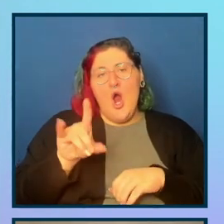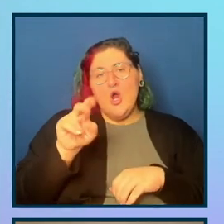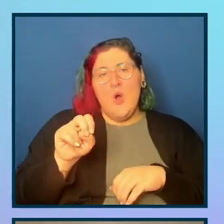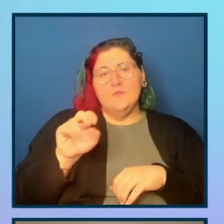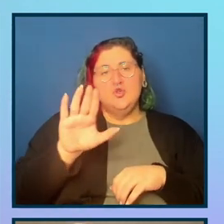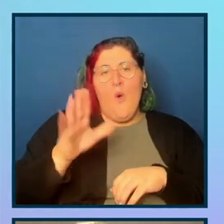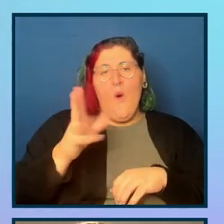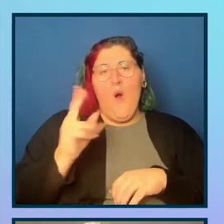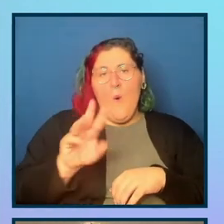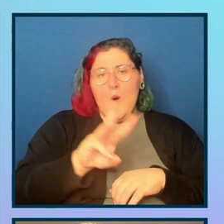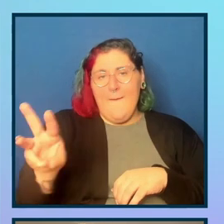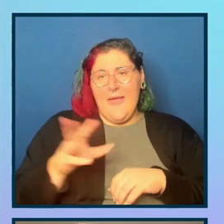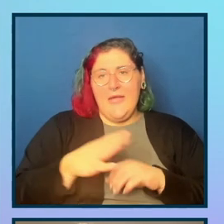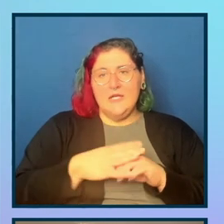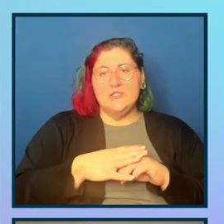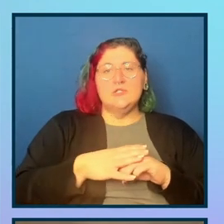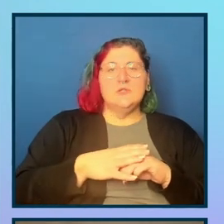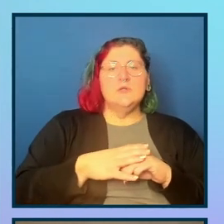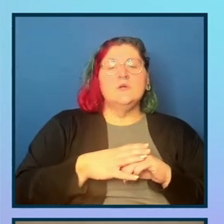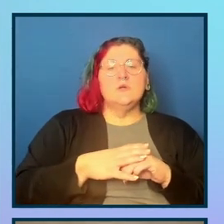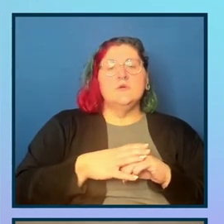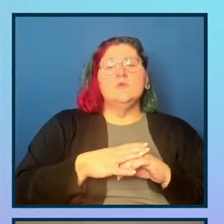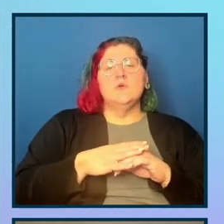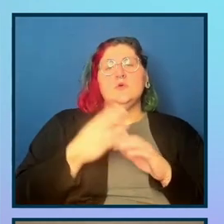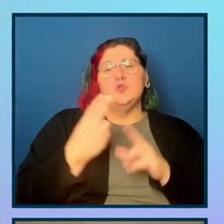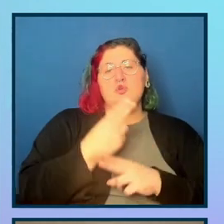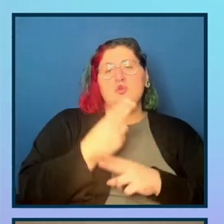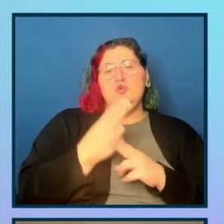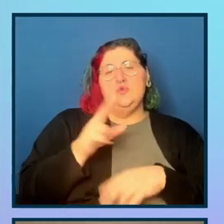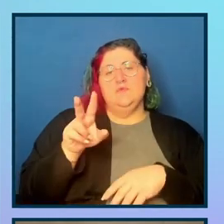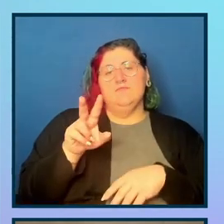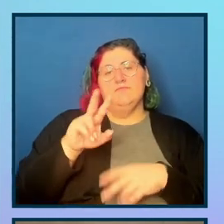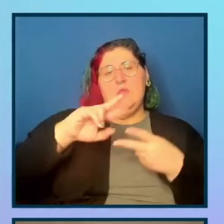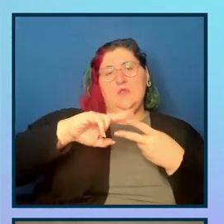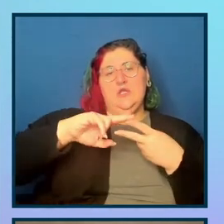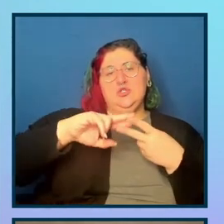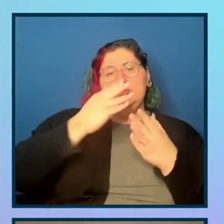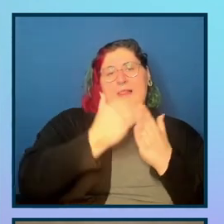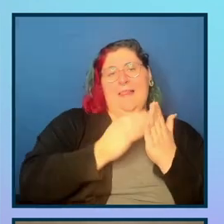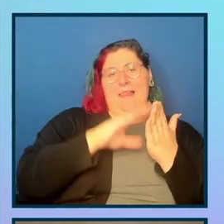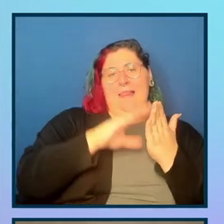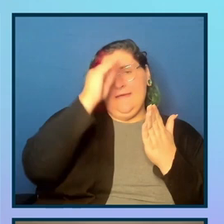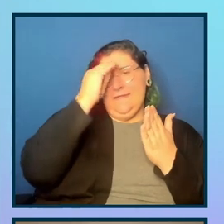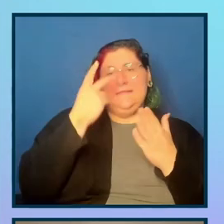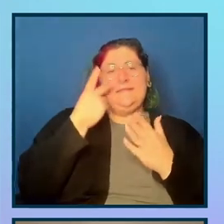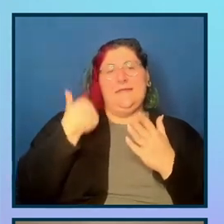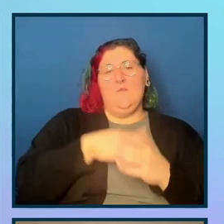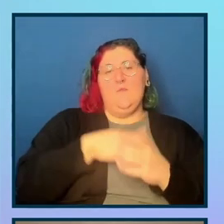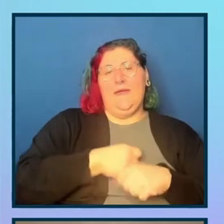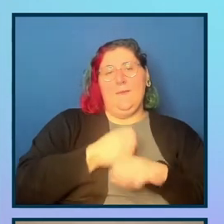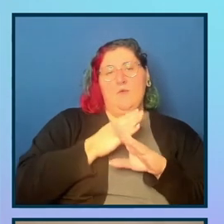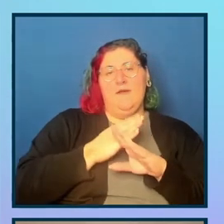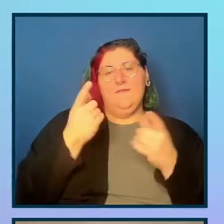knows. So let's take those two lessons, excuse me, and let's, uh, see if we can prevent that from happening in the future. So